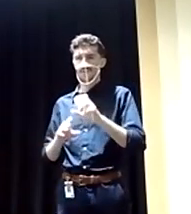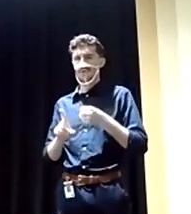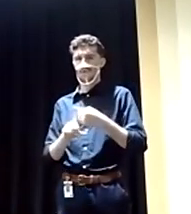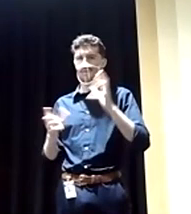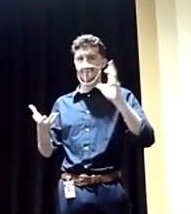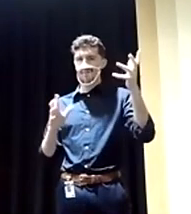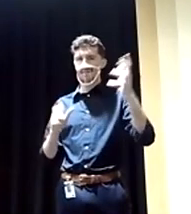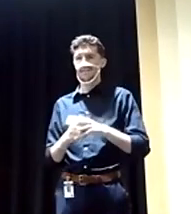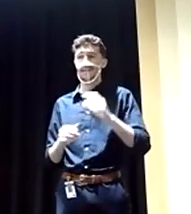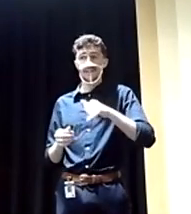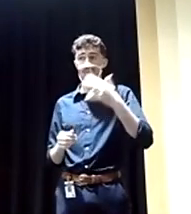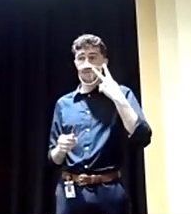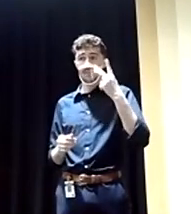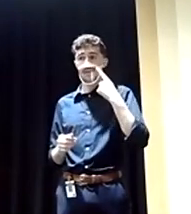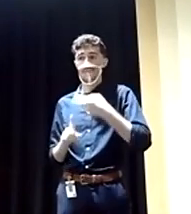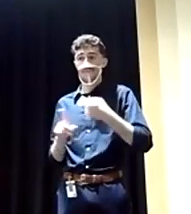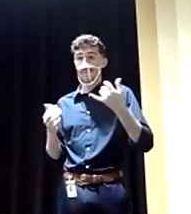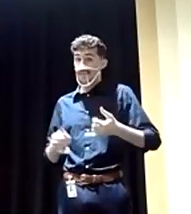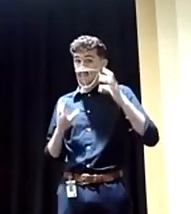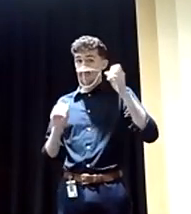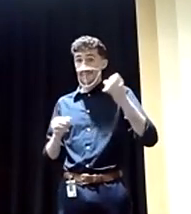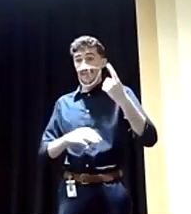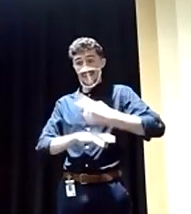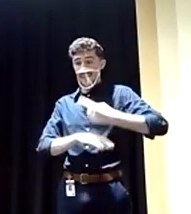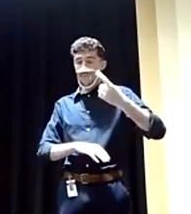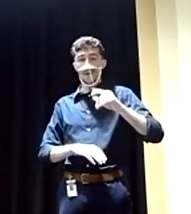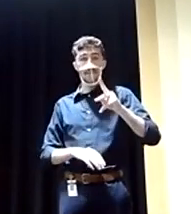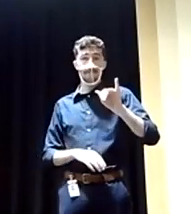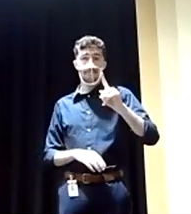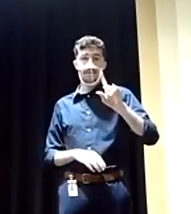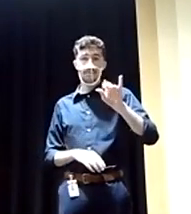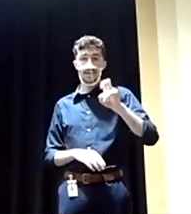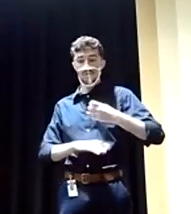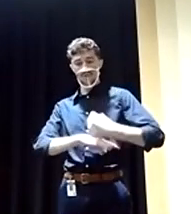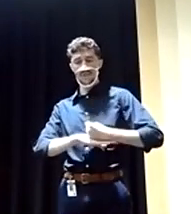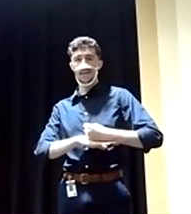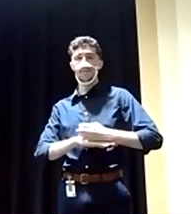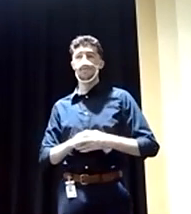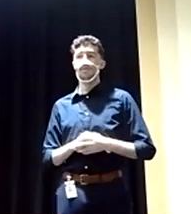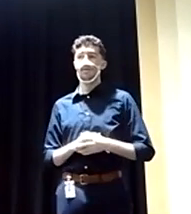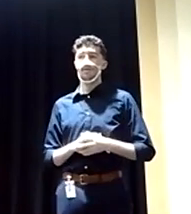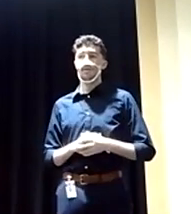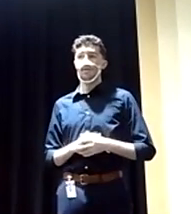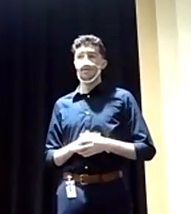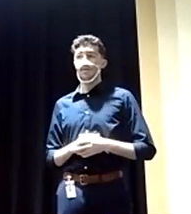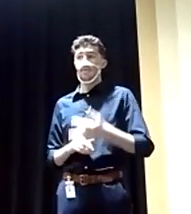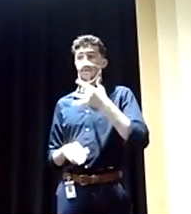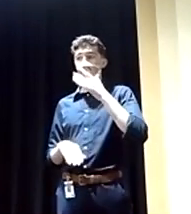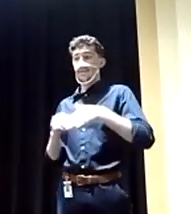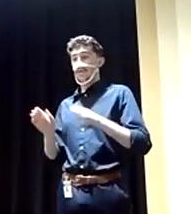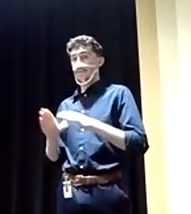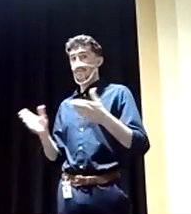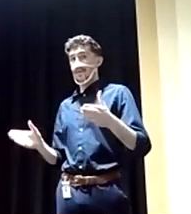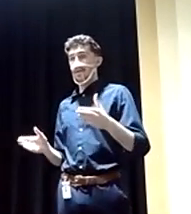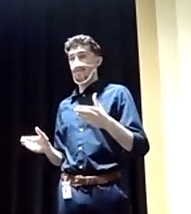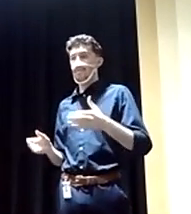And that's all I've seen from this president from day one pipeline shut down. Nord Stream 2 opened up. Why are we giving them